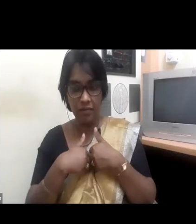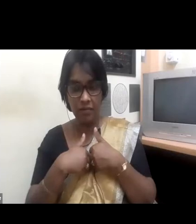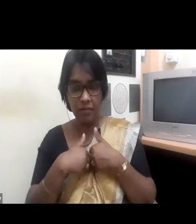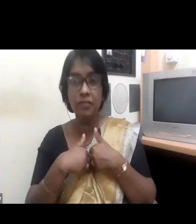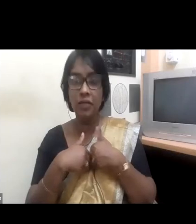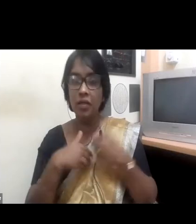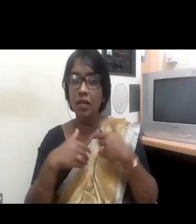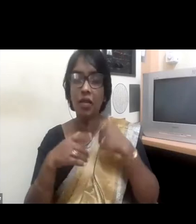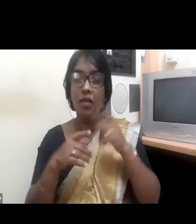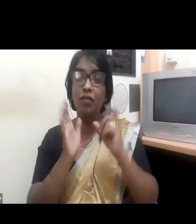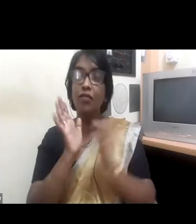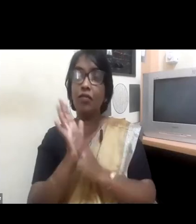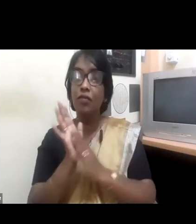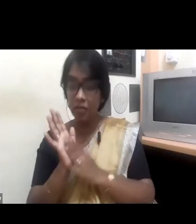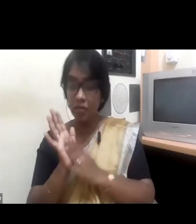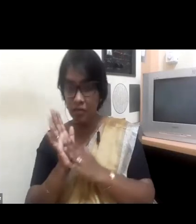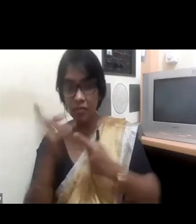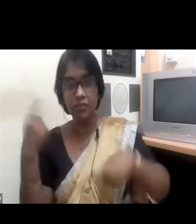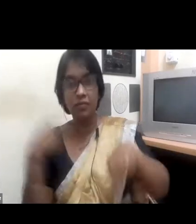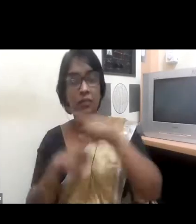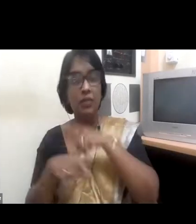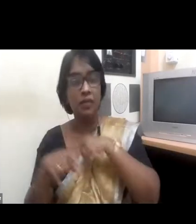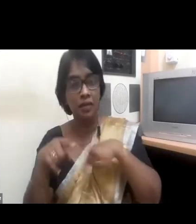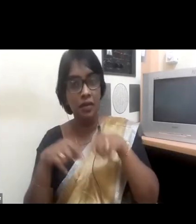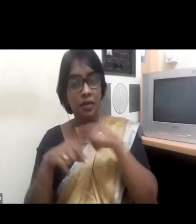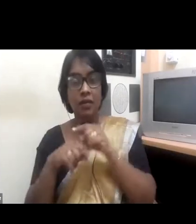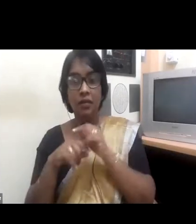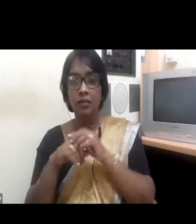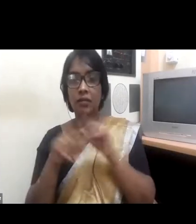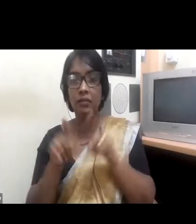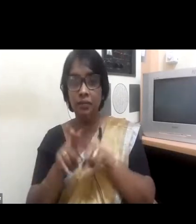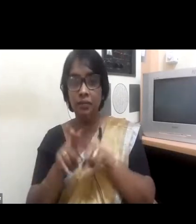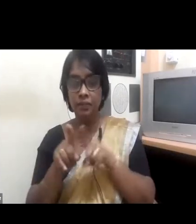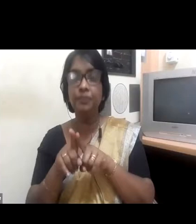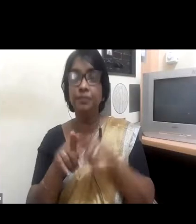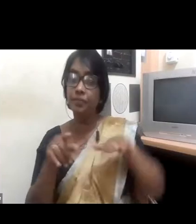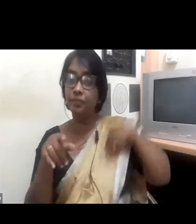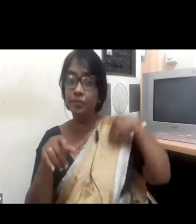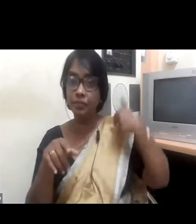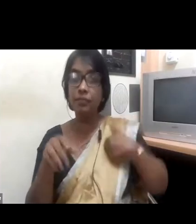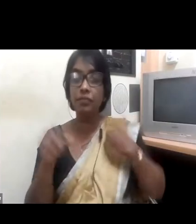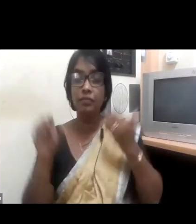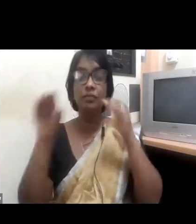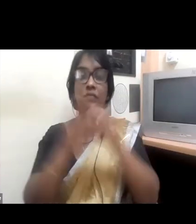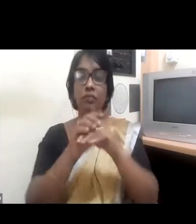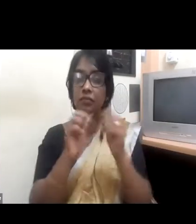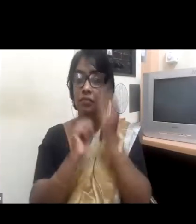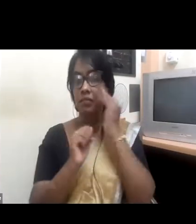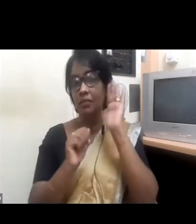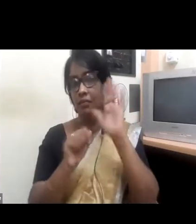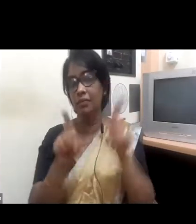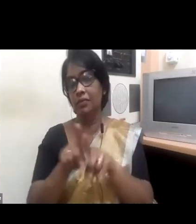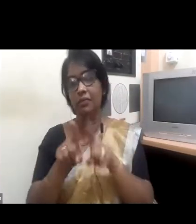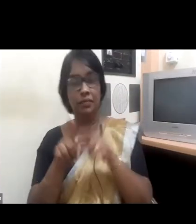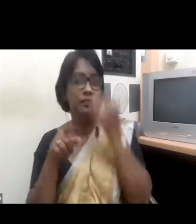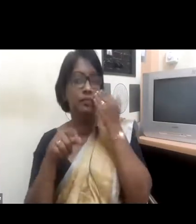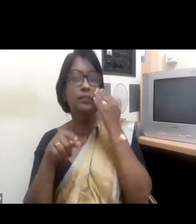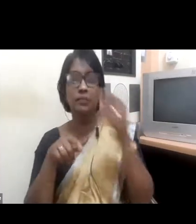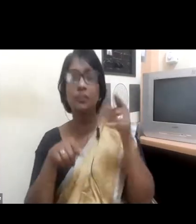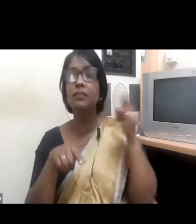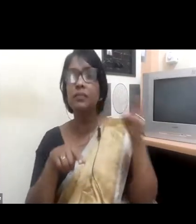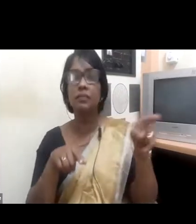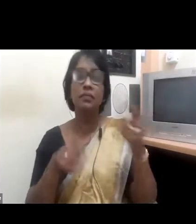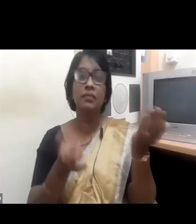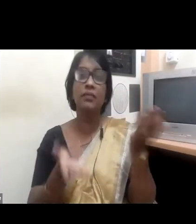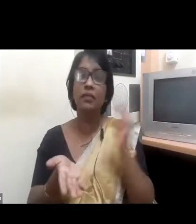female representation in senior positions, not only in the board, it could be better. And then I look and